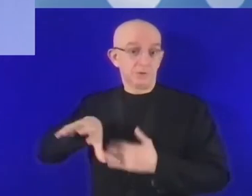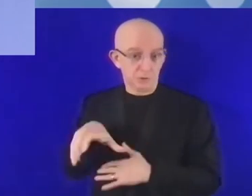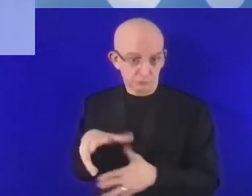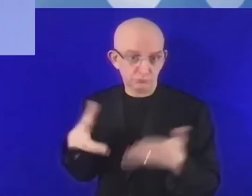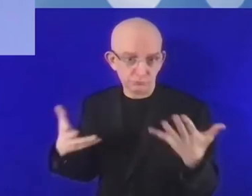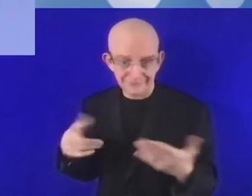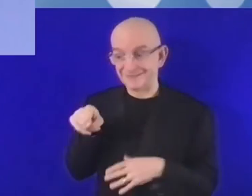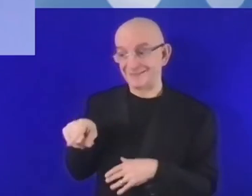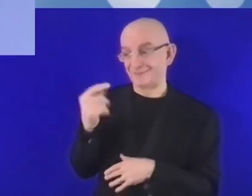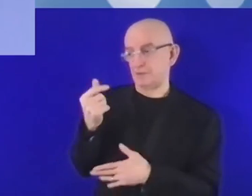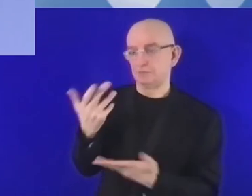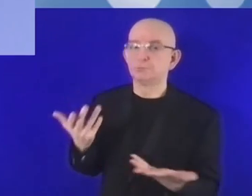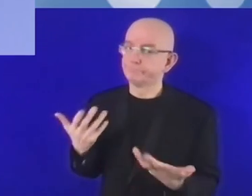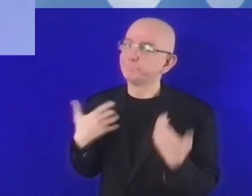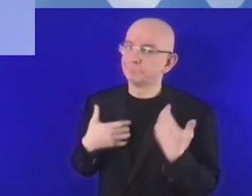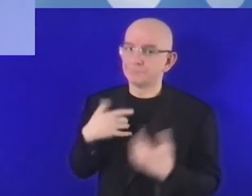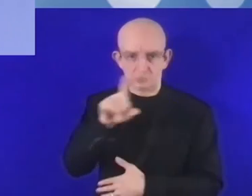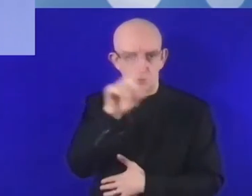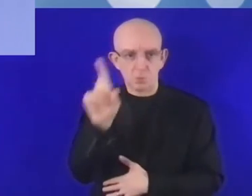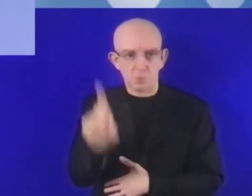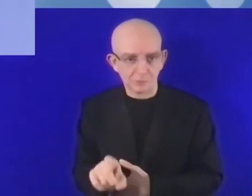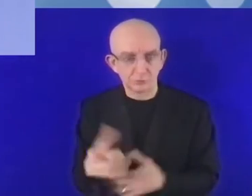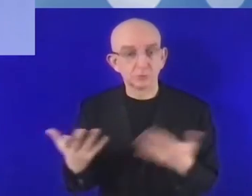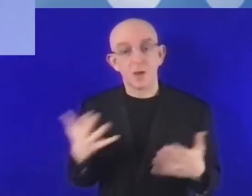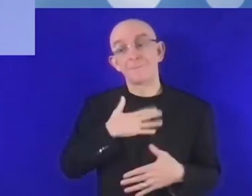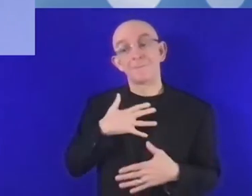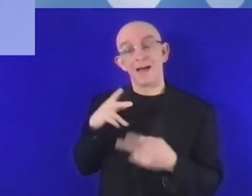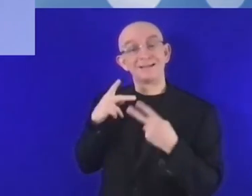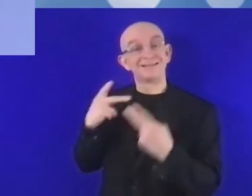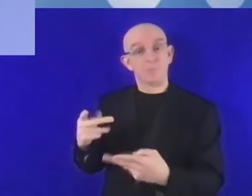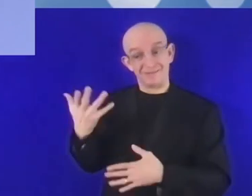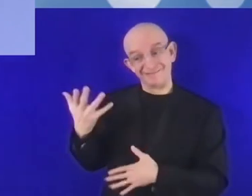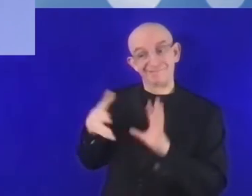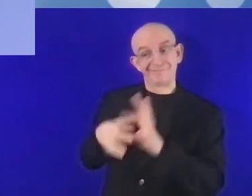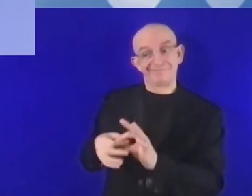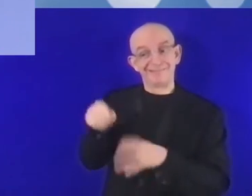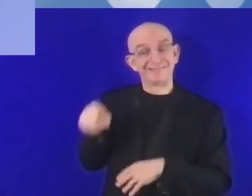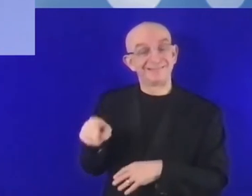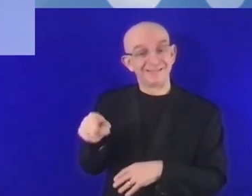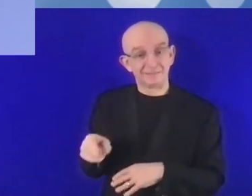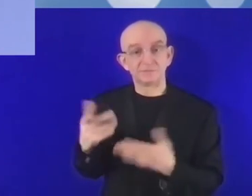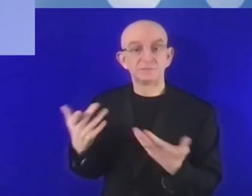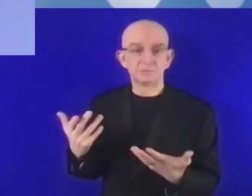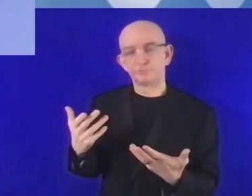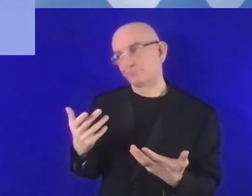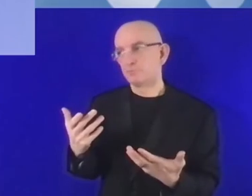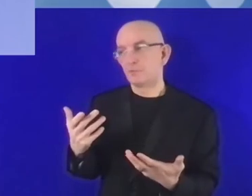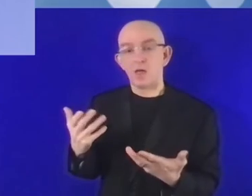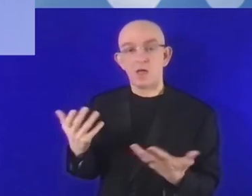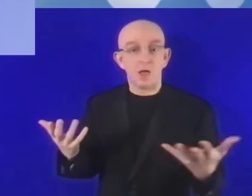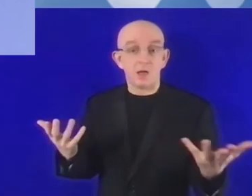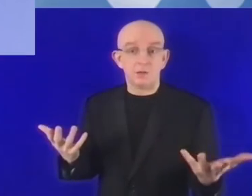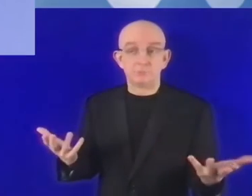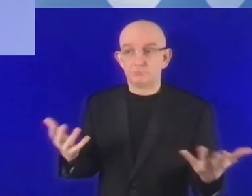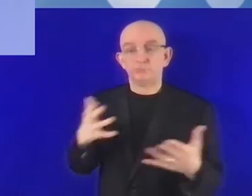prefer all. All, because we need to have different options for our